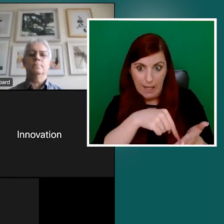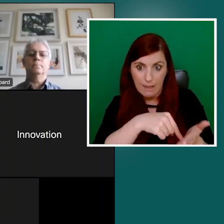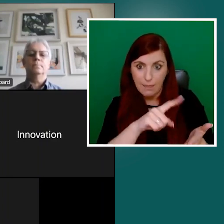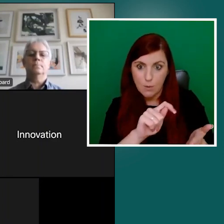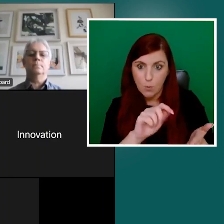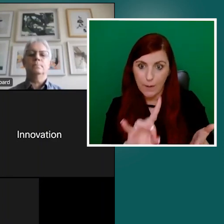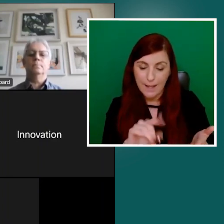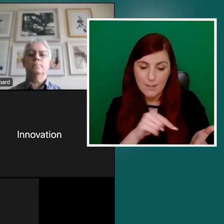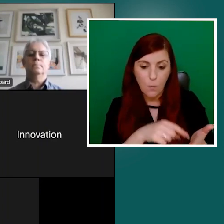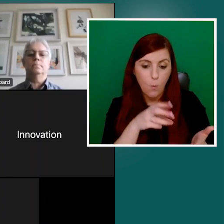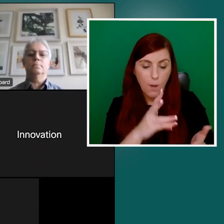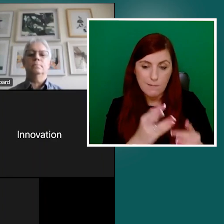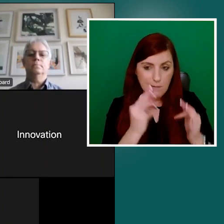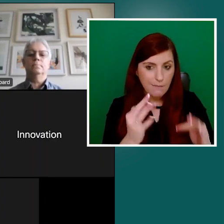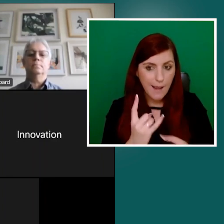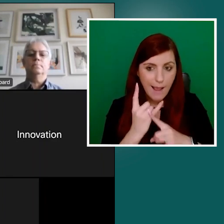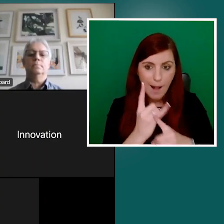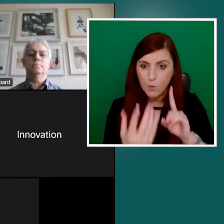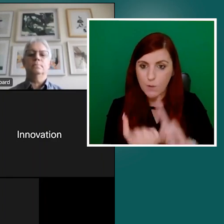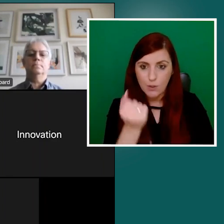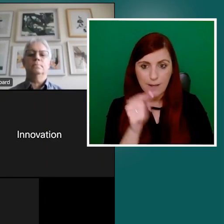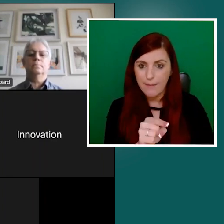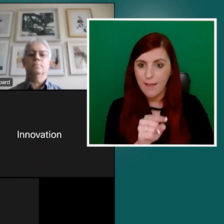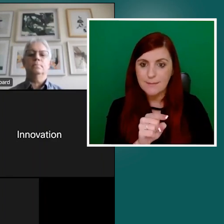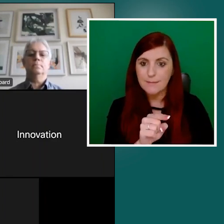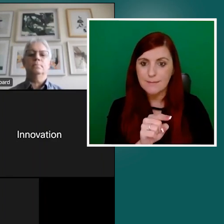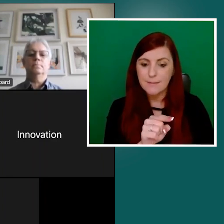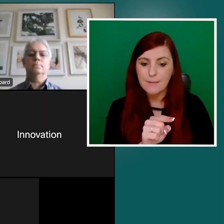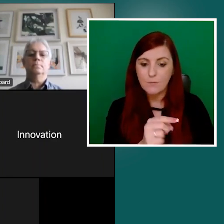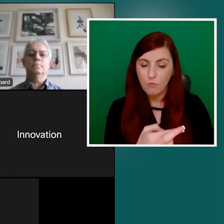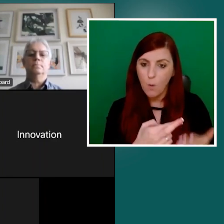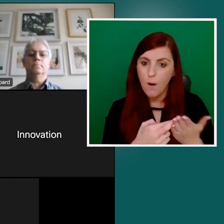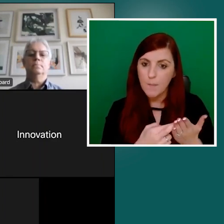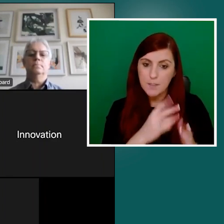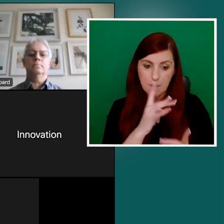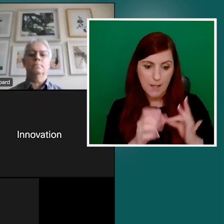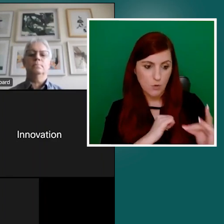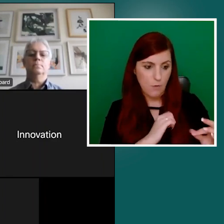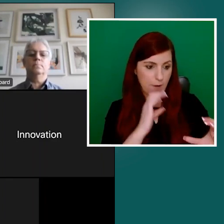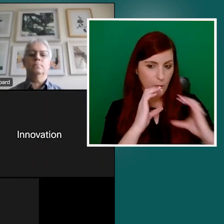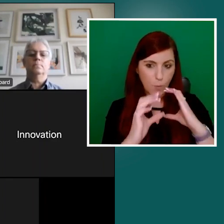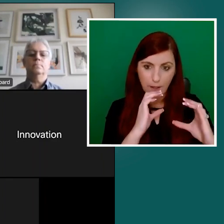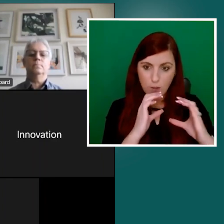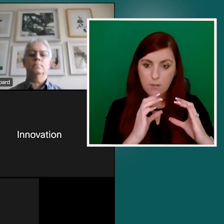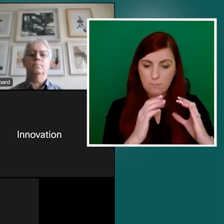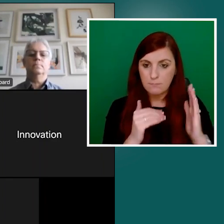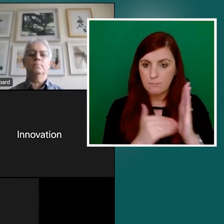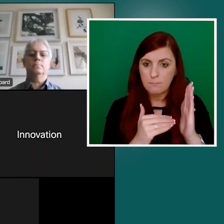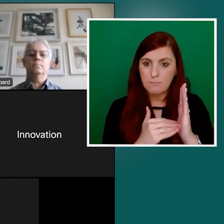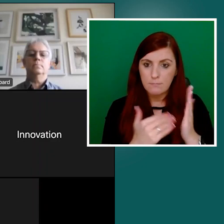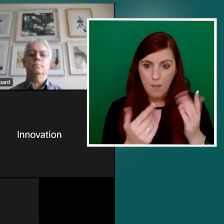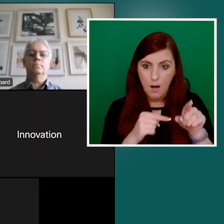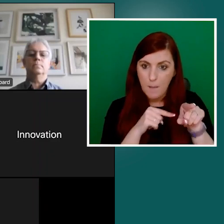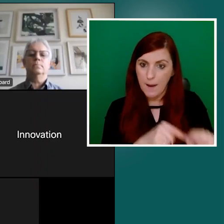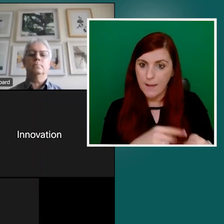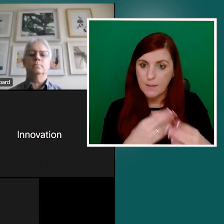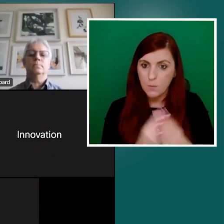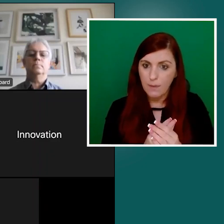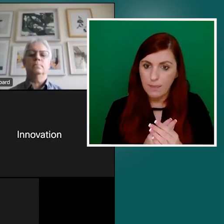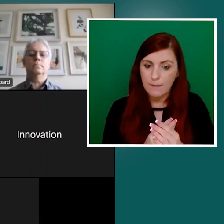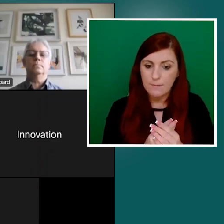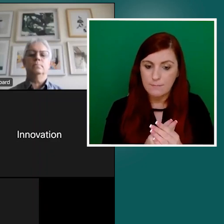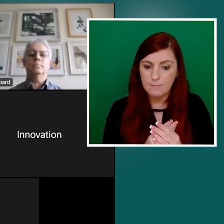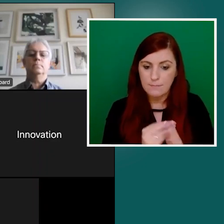to ensure that your communications are compliant with the Web Accessibility Directive.